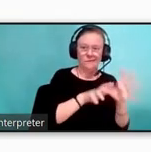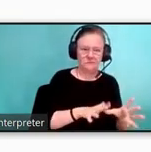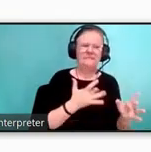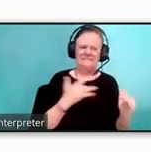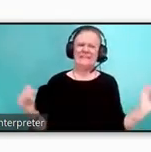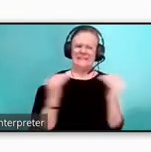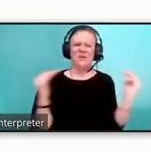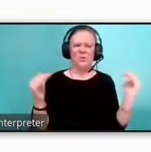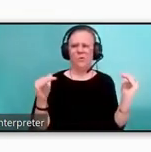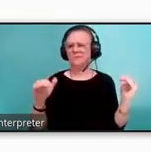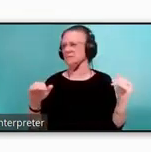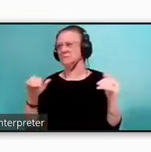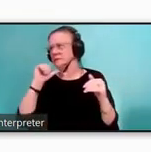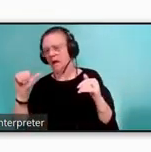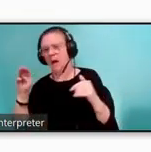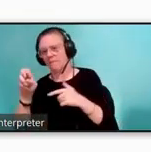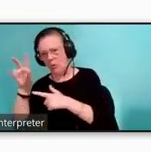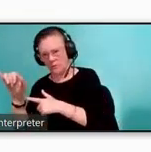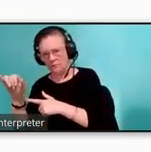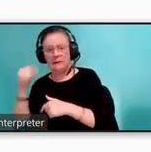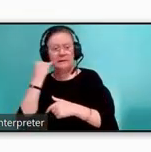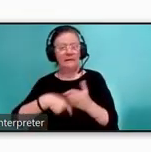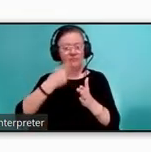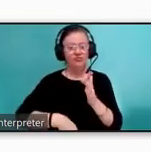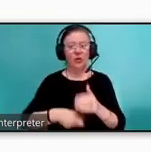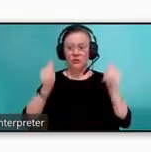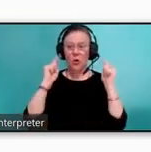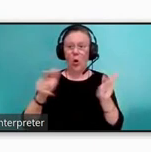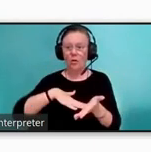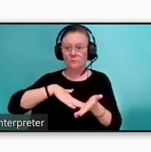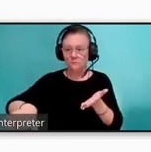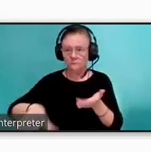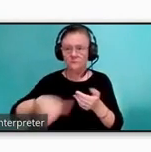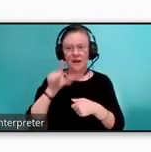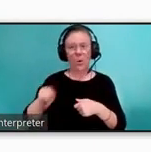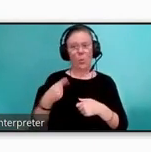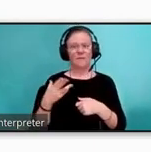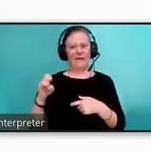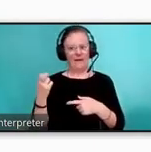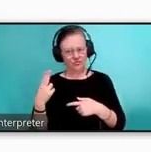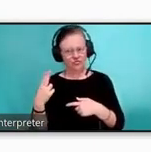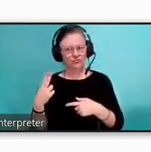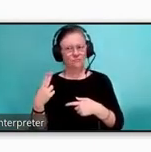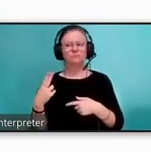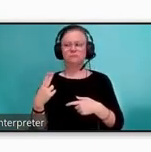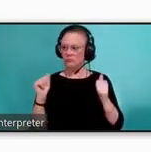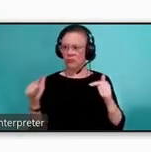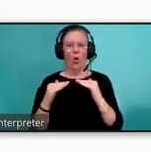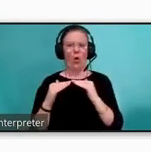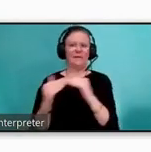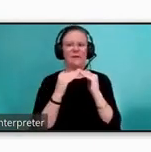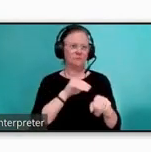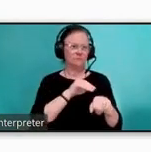rates. By waiving all fare types rather than just cash, TARTA avoids disproportionately affecting